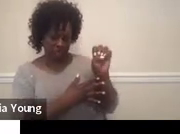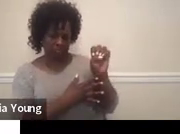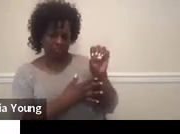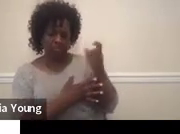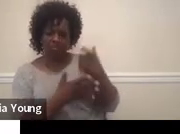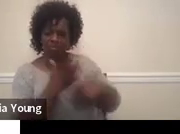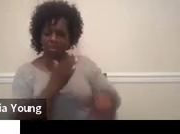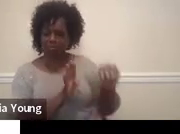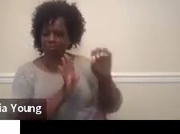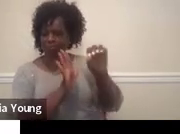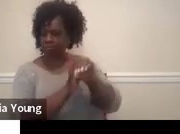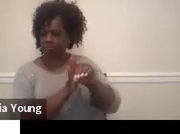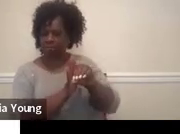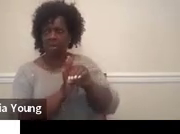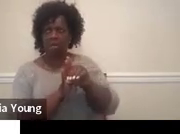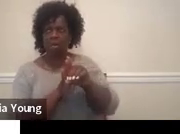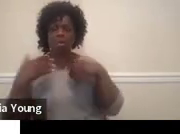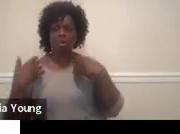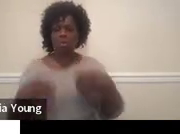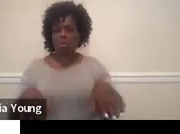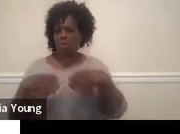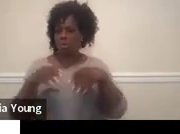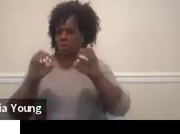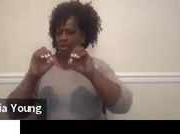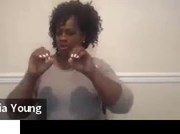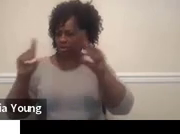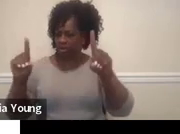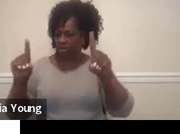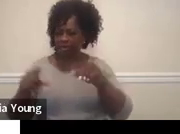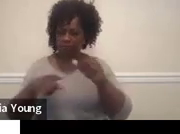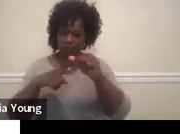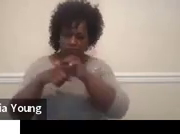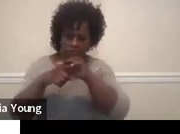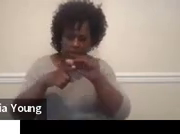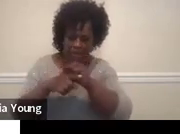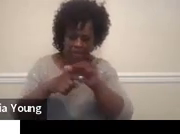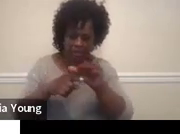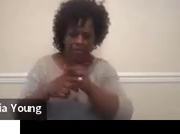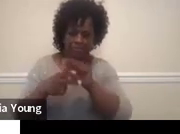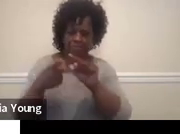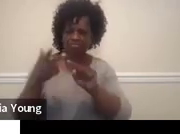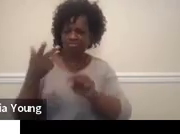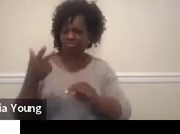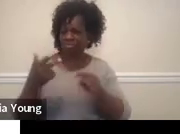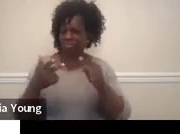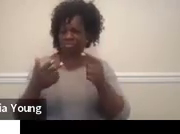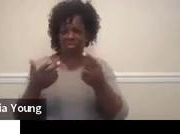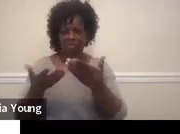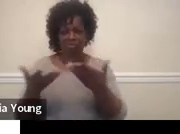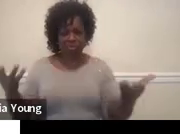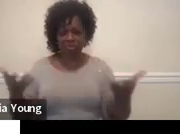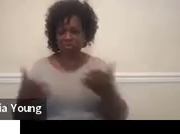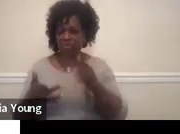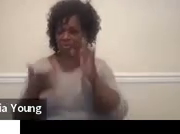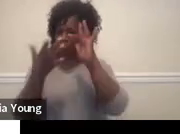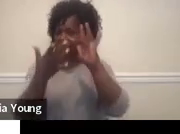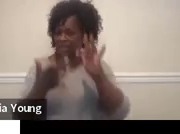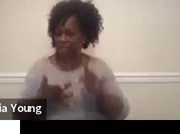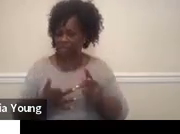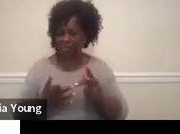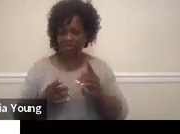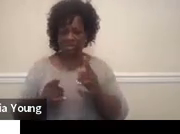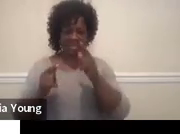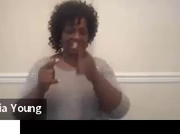do tons of educator training and resources as well. They do give out contact